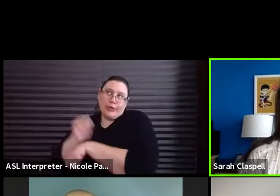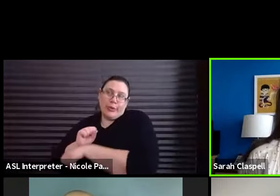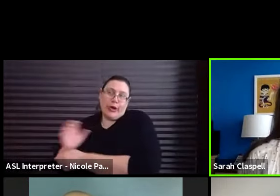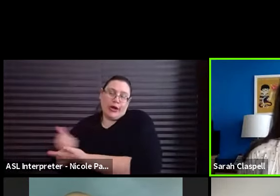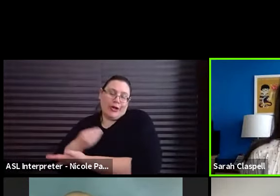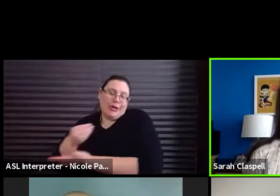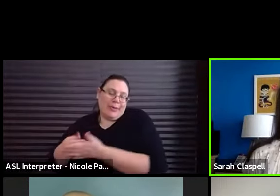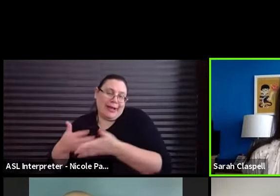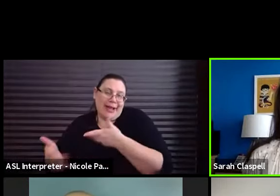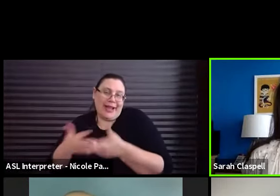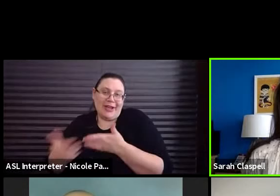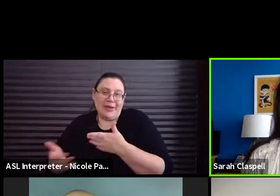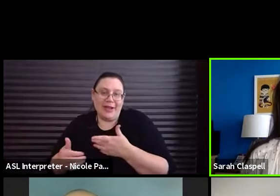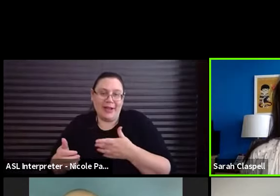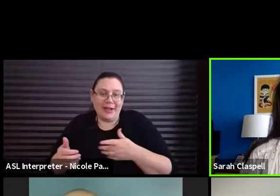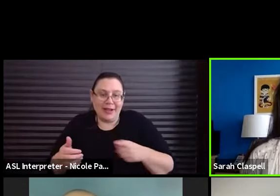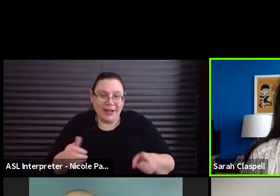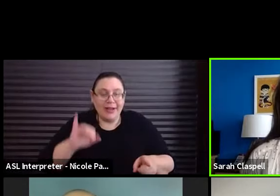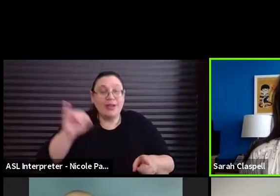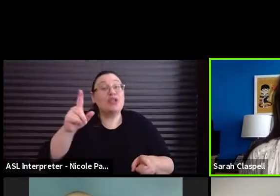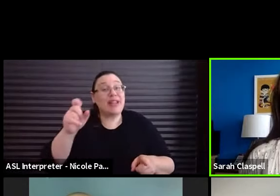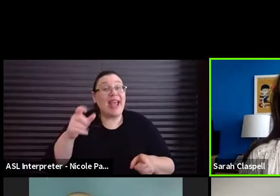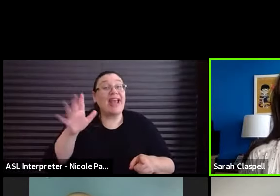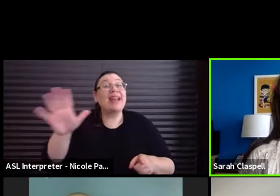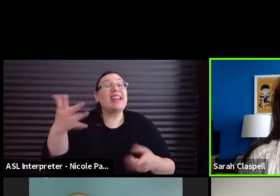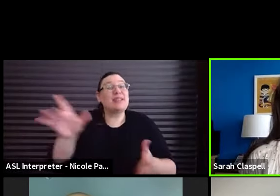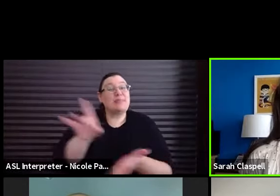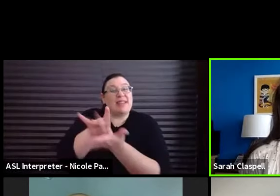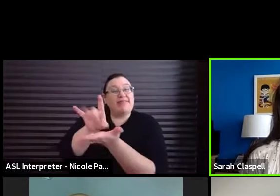Like he's been evicted seven times, but. Yeah.